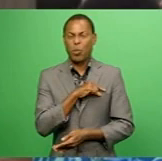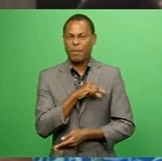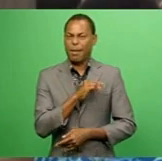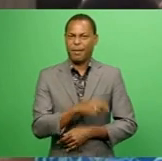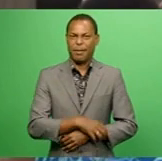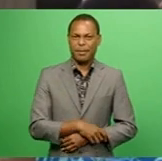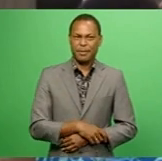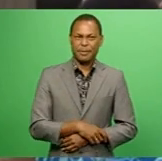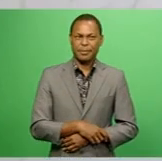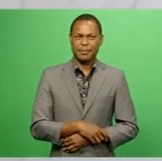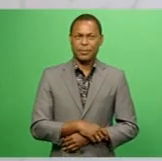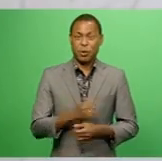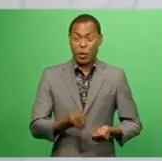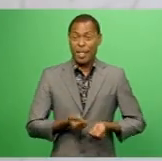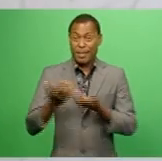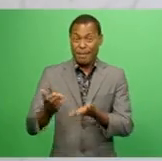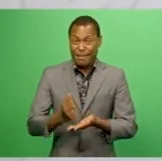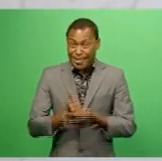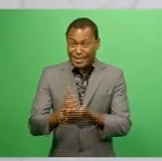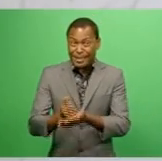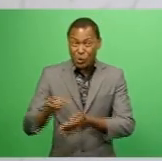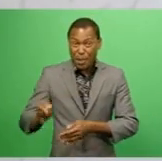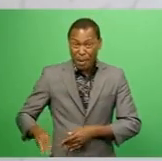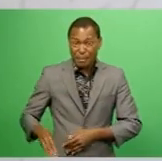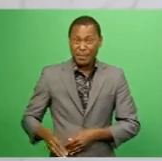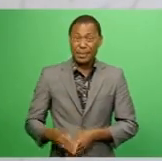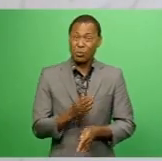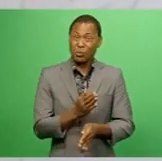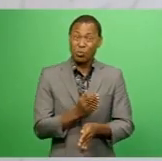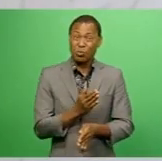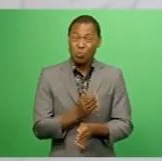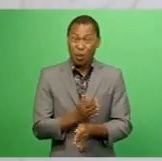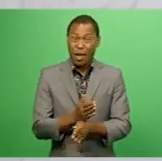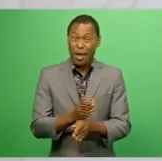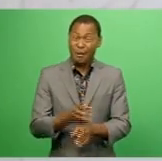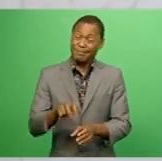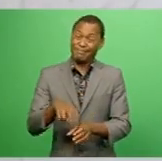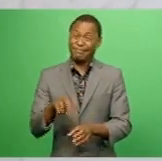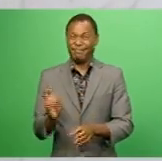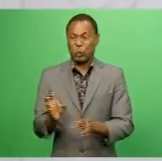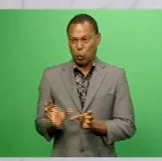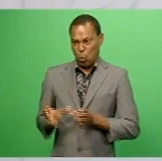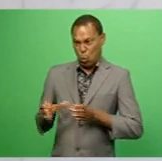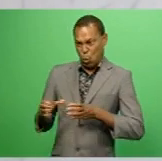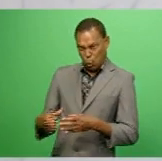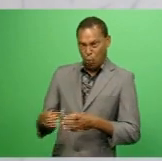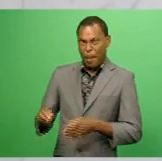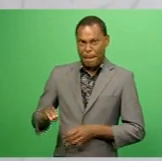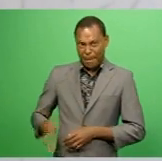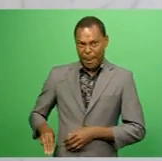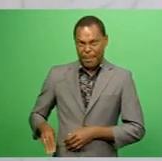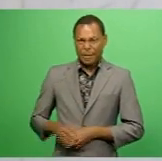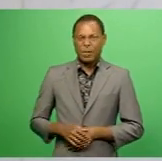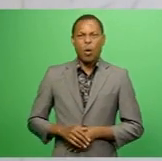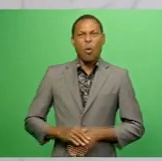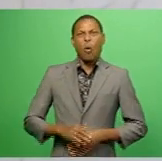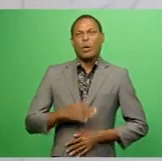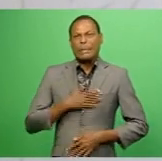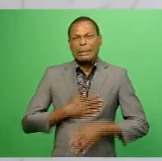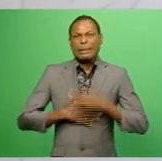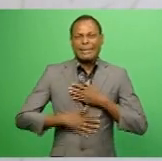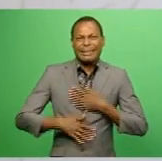to members whose employment has been affected, there's a group of members who have been patiently waiting.